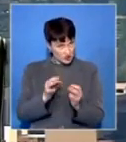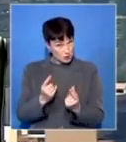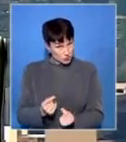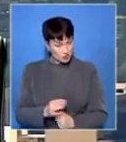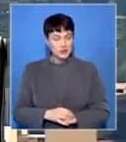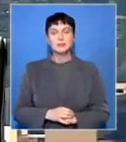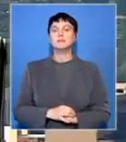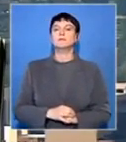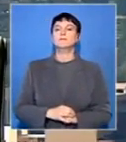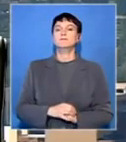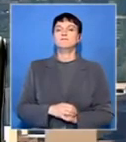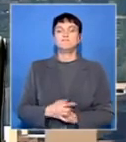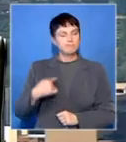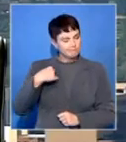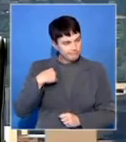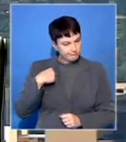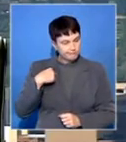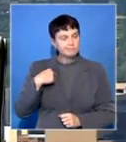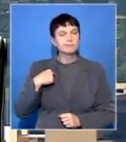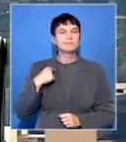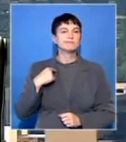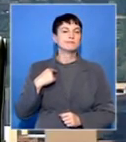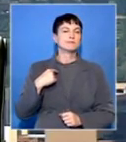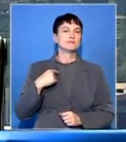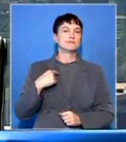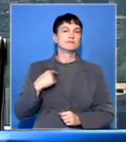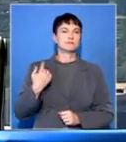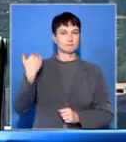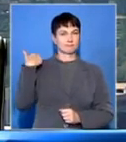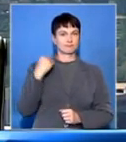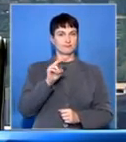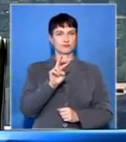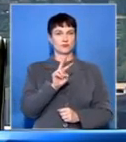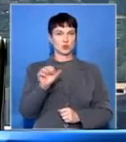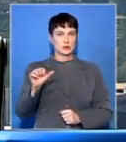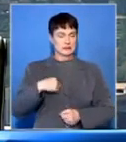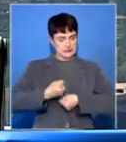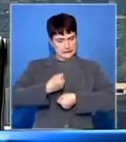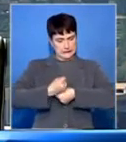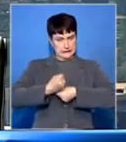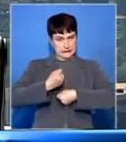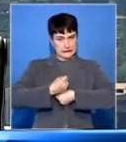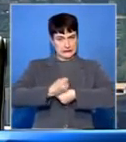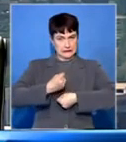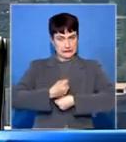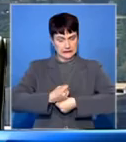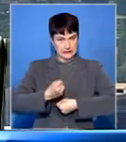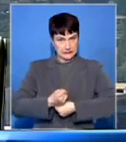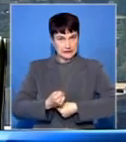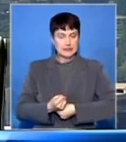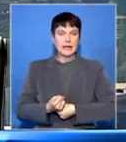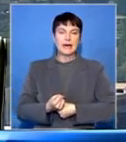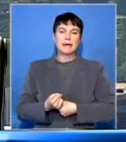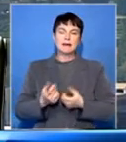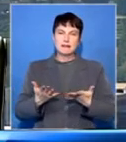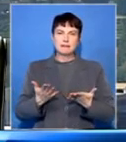Well, we gave it two weeks of hard work and laid